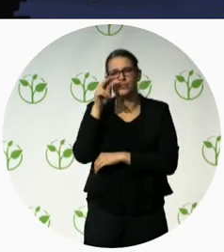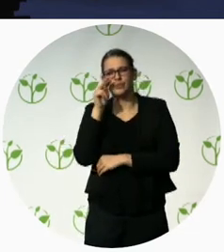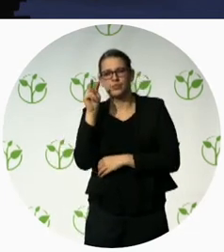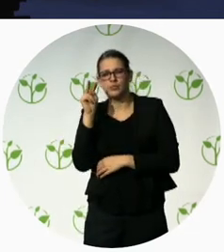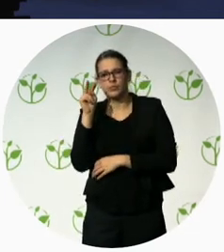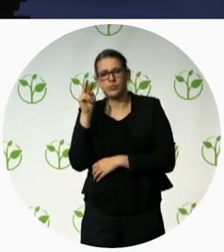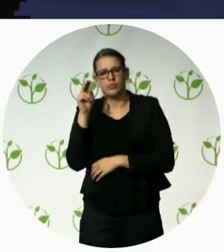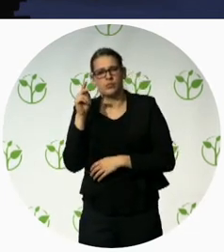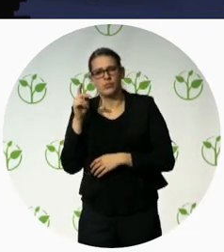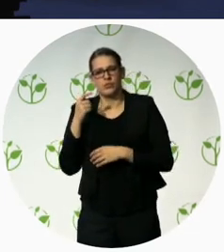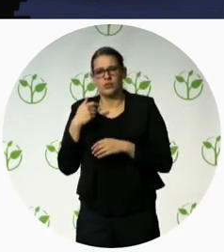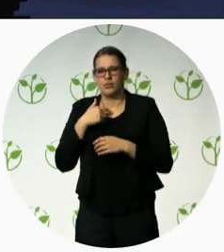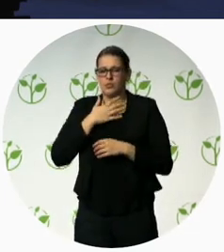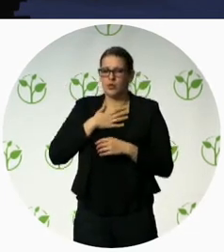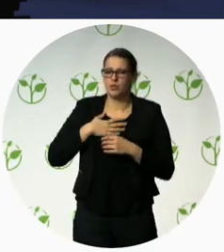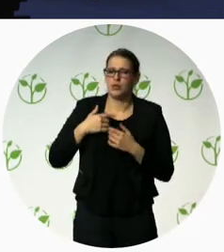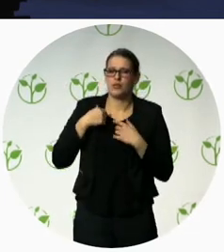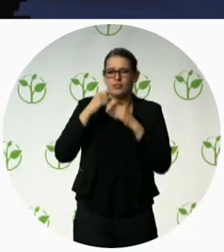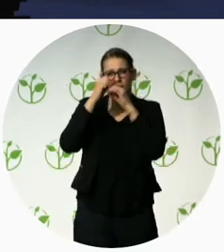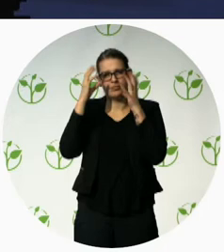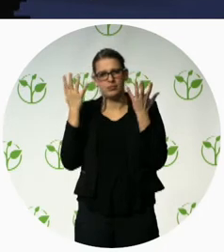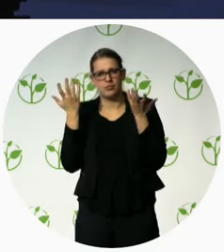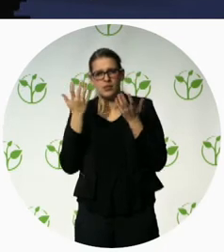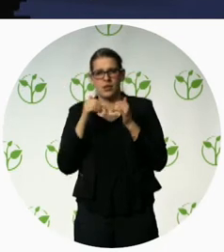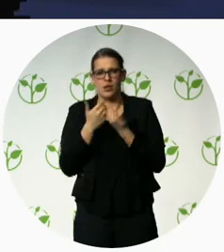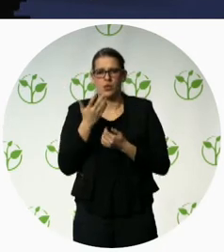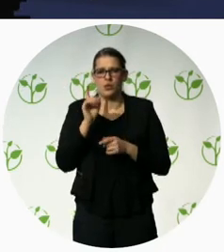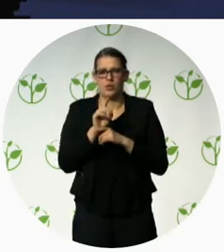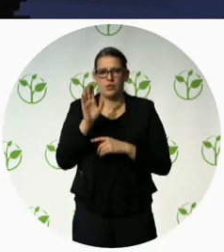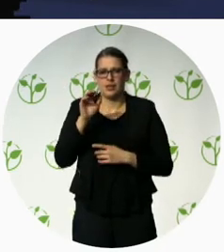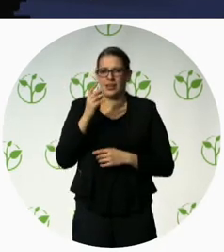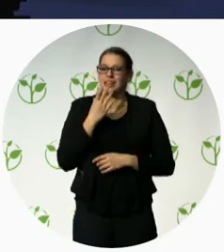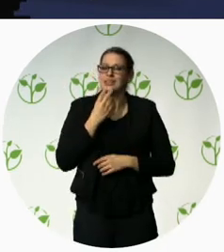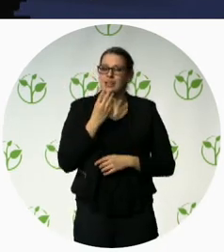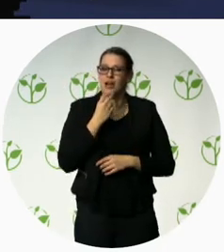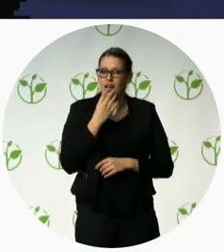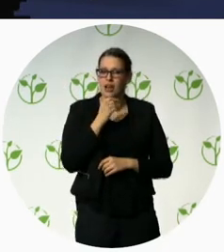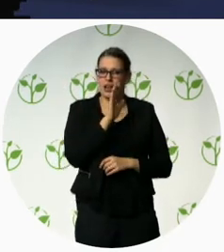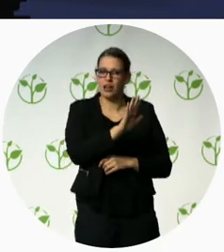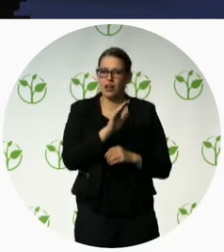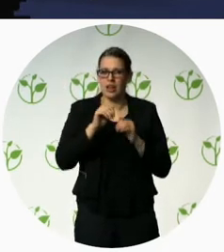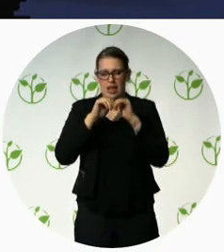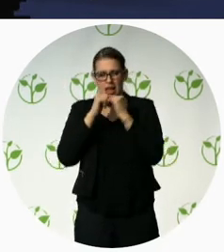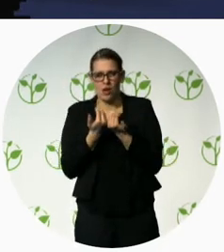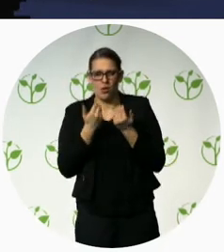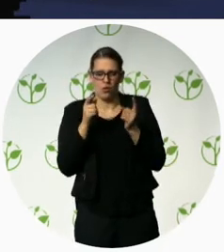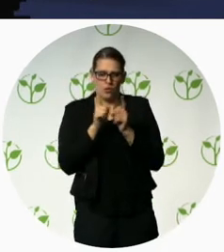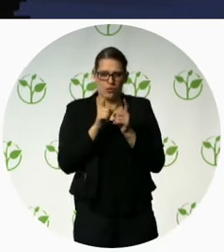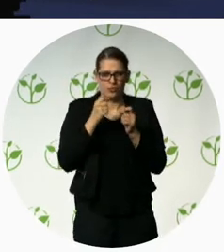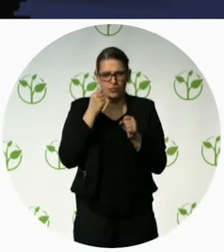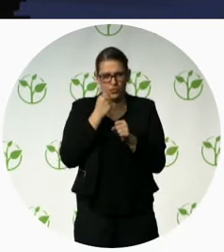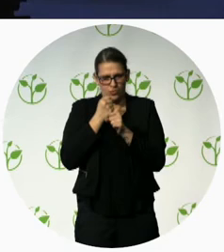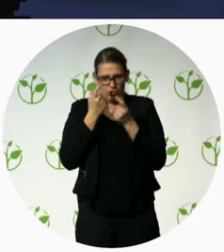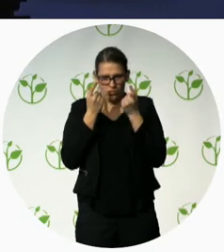duplicate it in Israel because there are societies that are very culturally are very similar to the structure